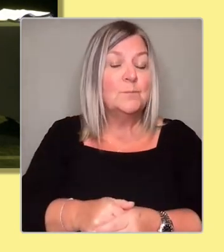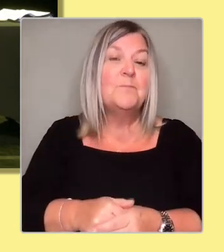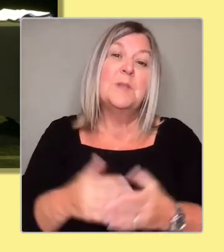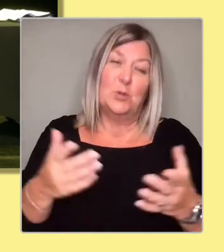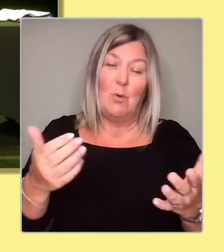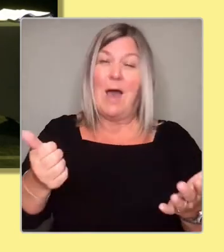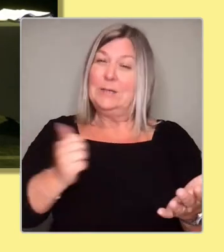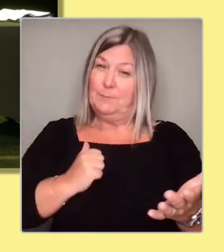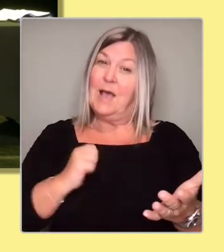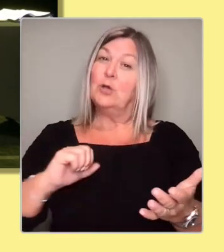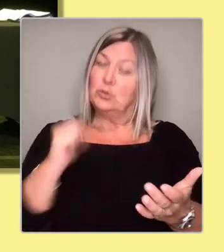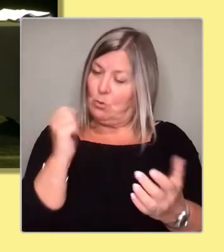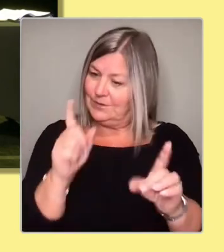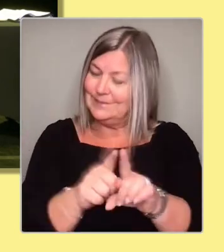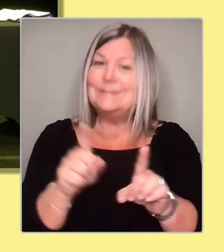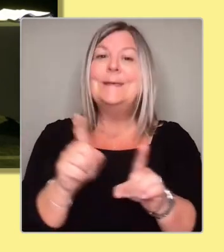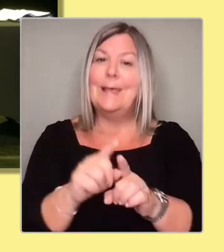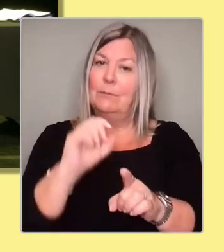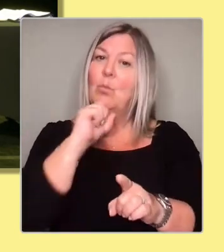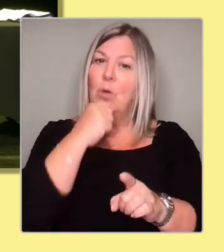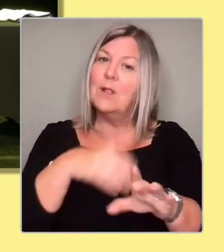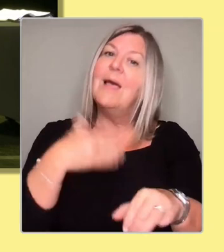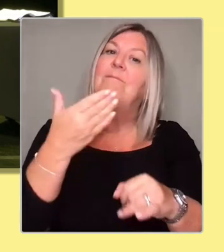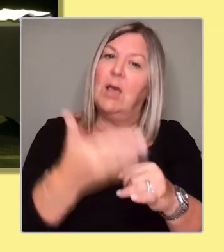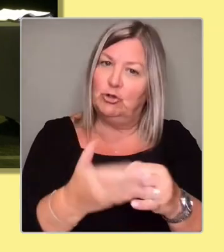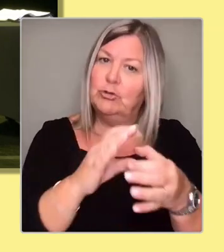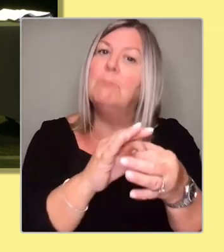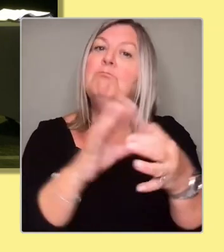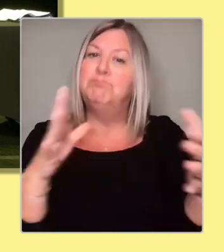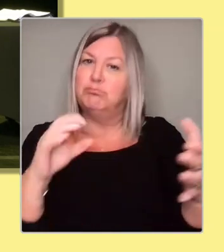next question. Yep, the lady just there, second row.